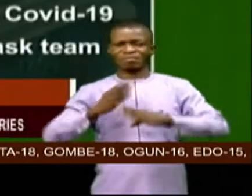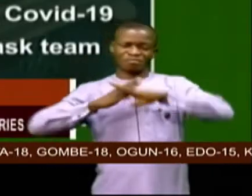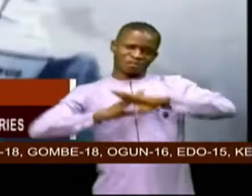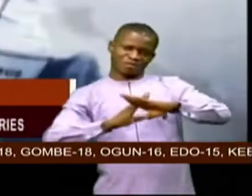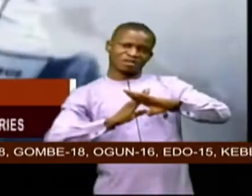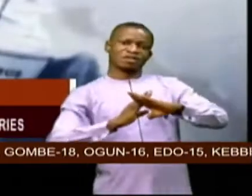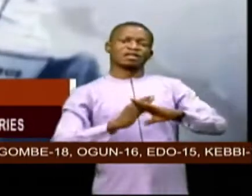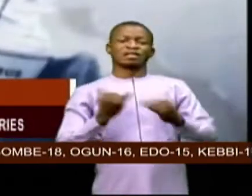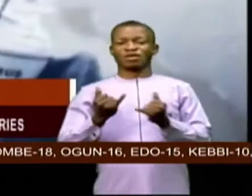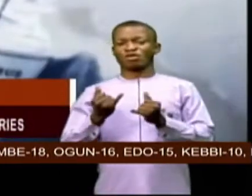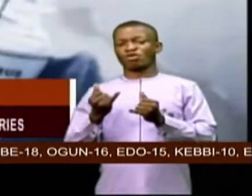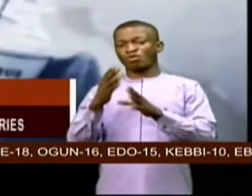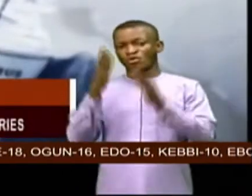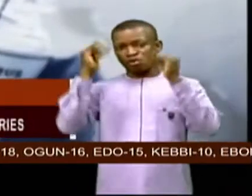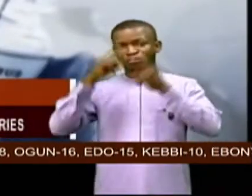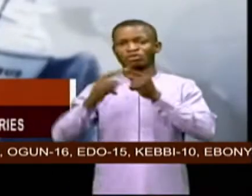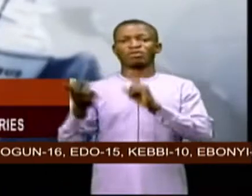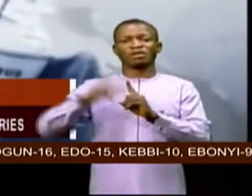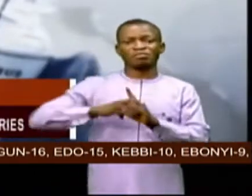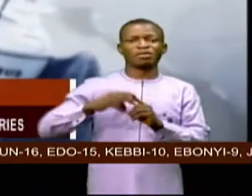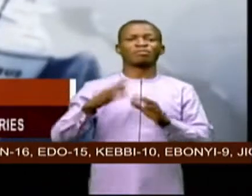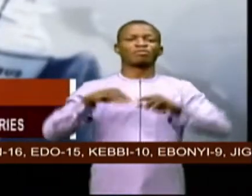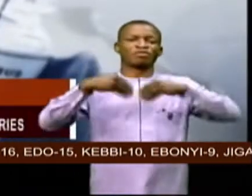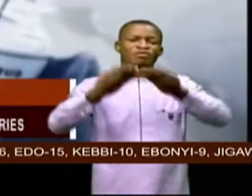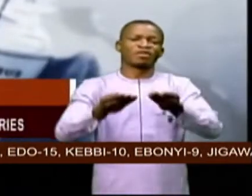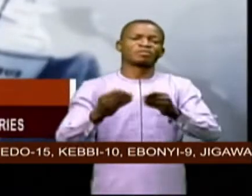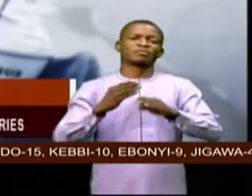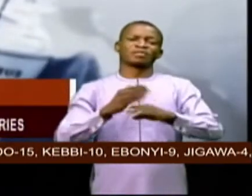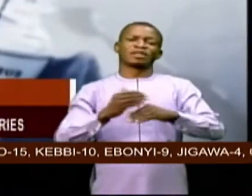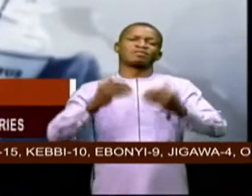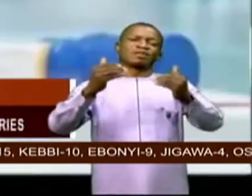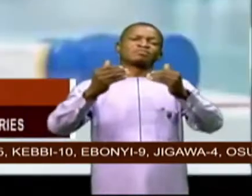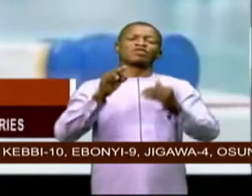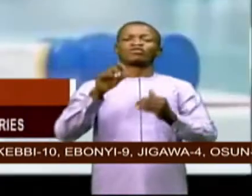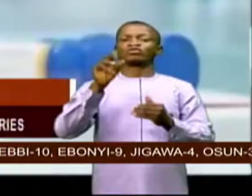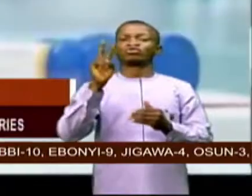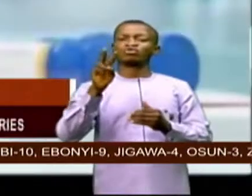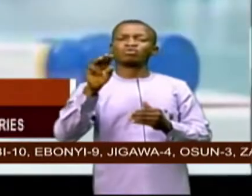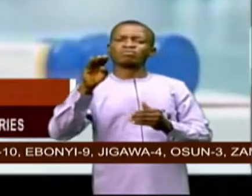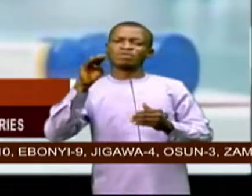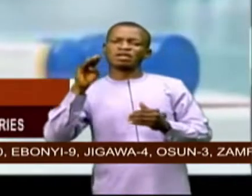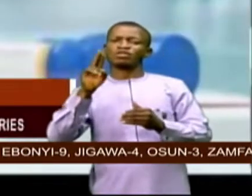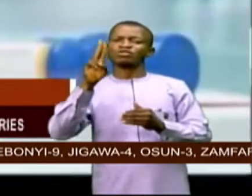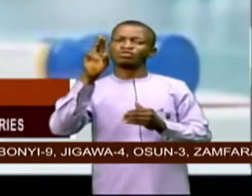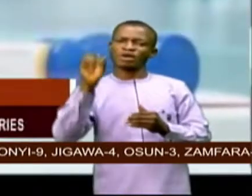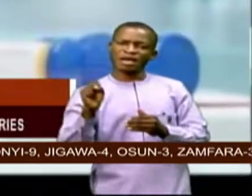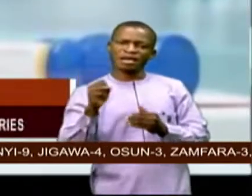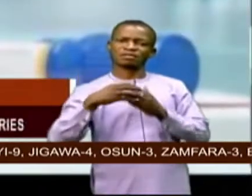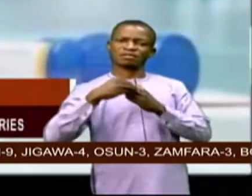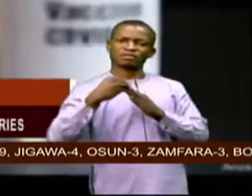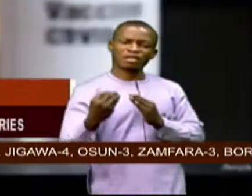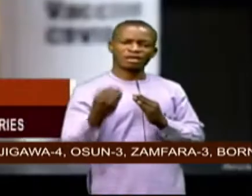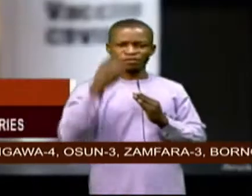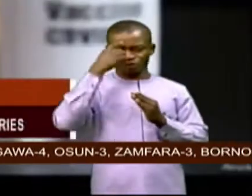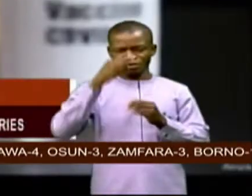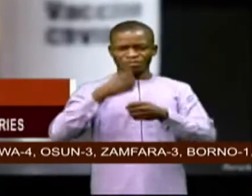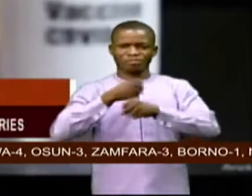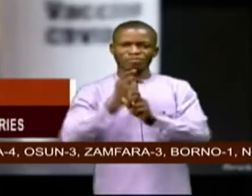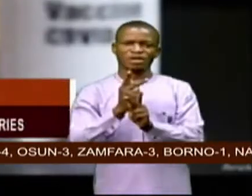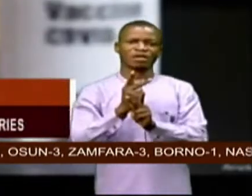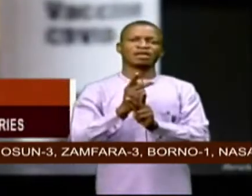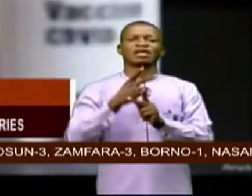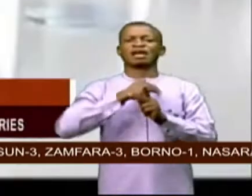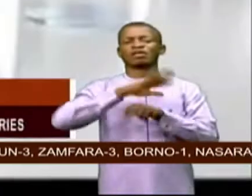payment by providing advanced government of 2 billion u.s dollars to the manufacturers on behalf of all member